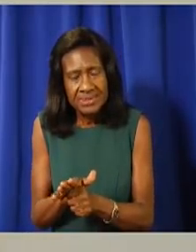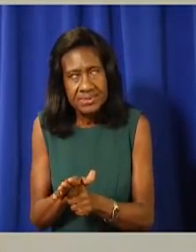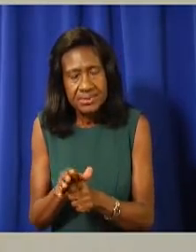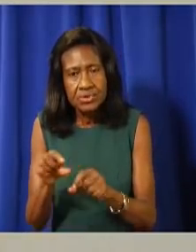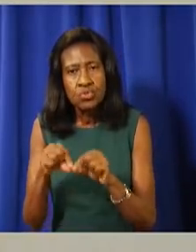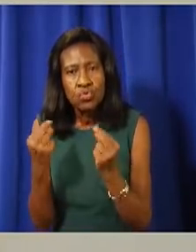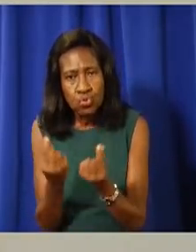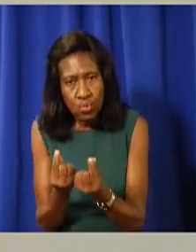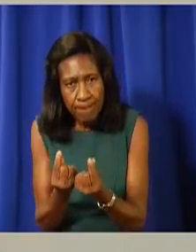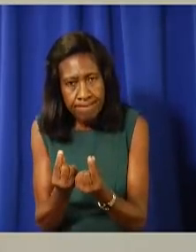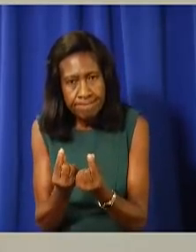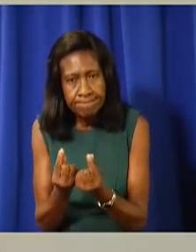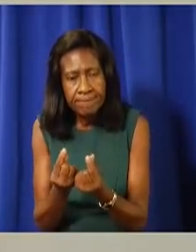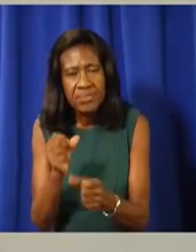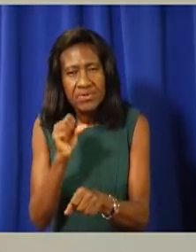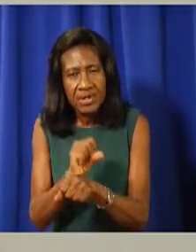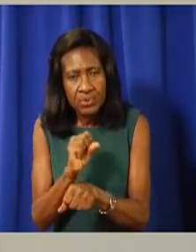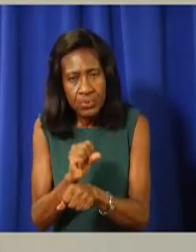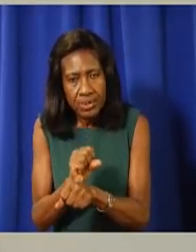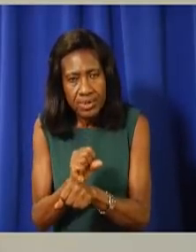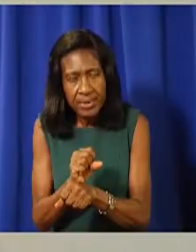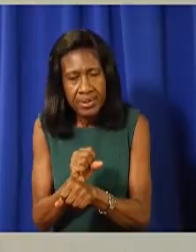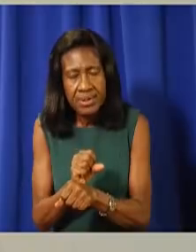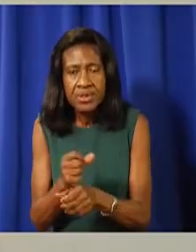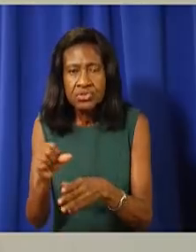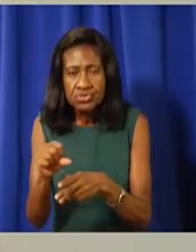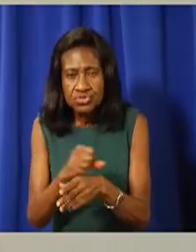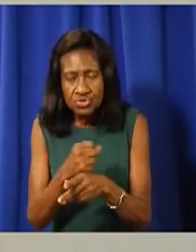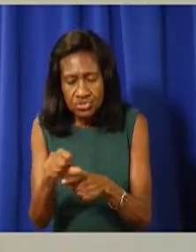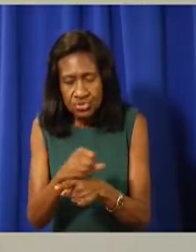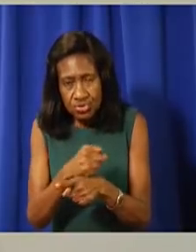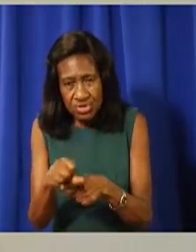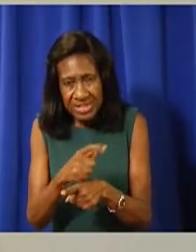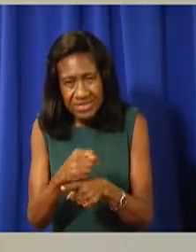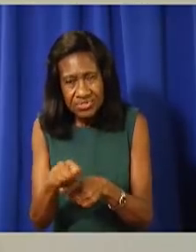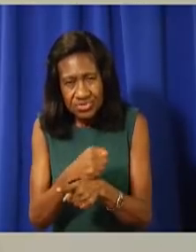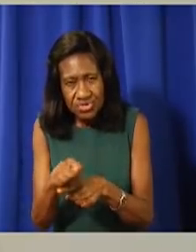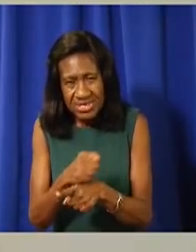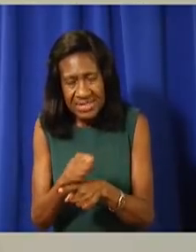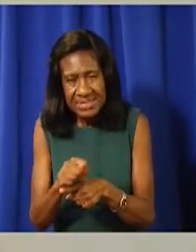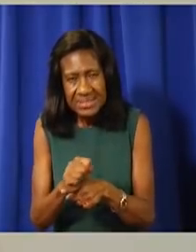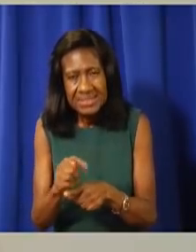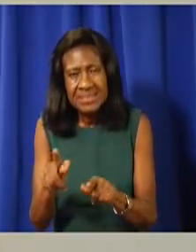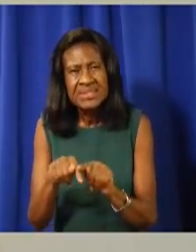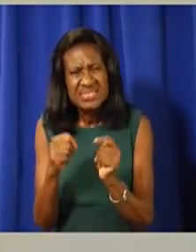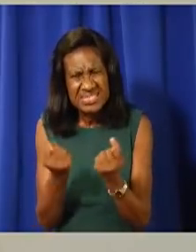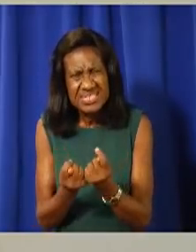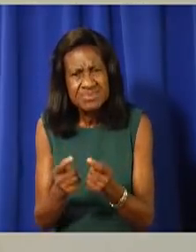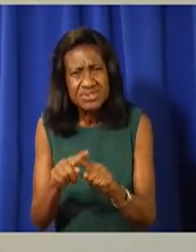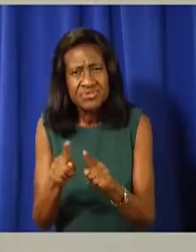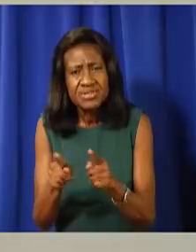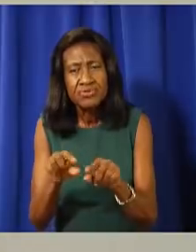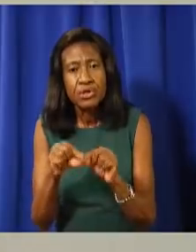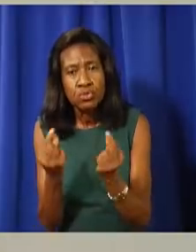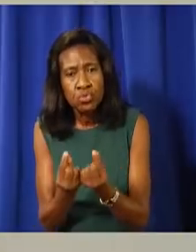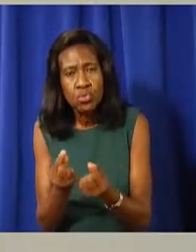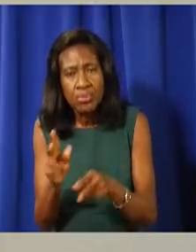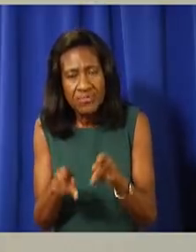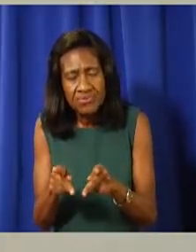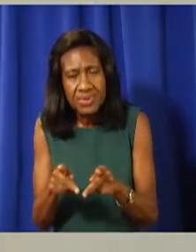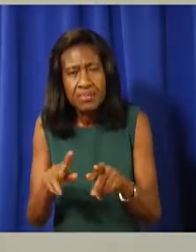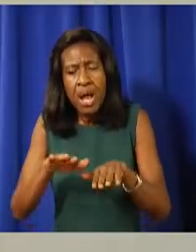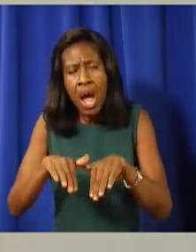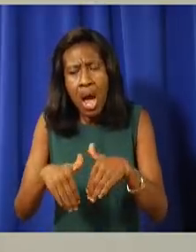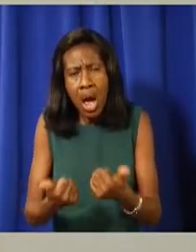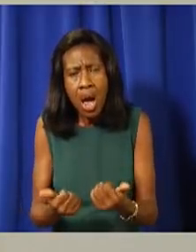HSA has trained clinical teams on how to manage hospitalized patients with severe